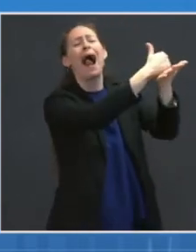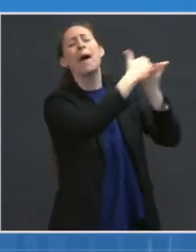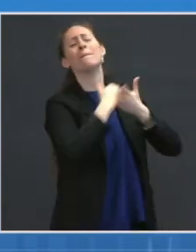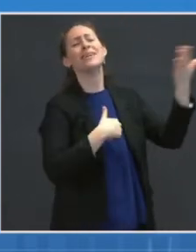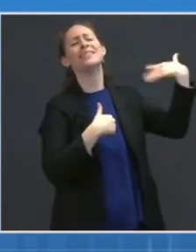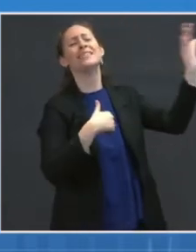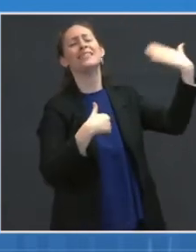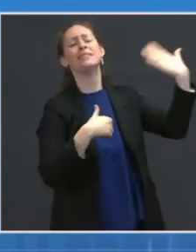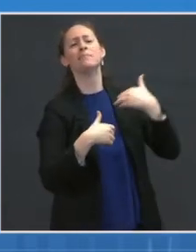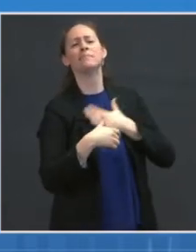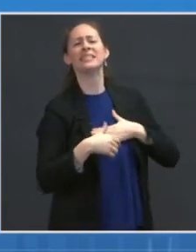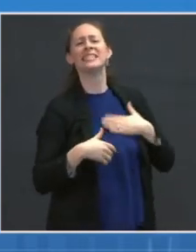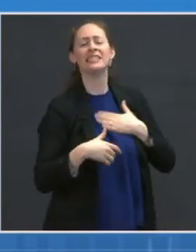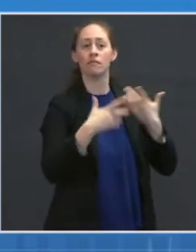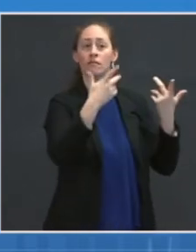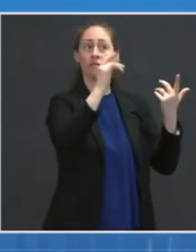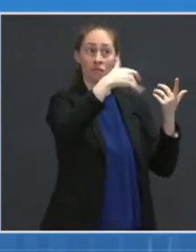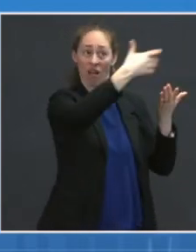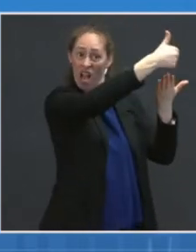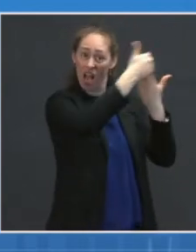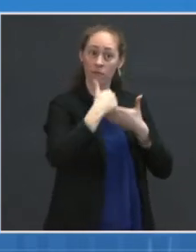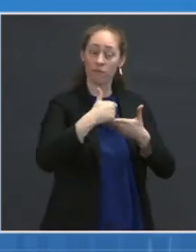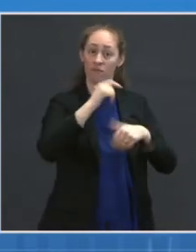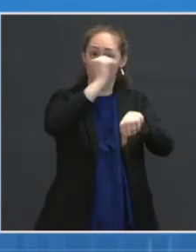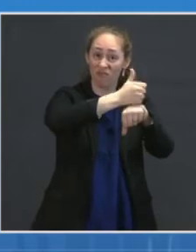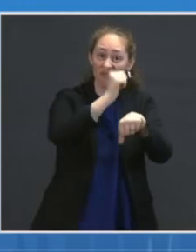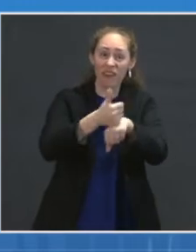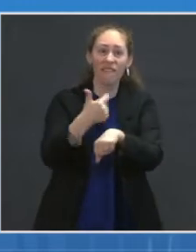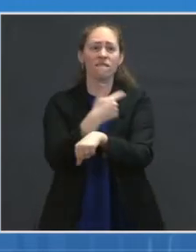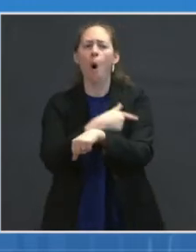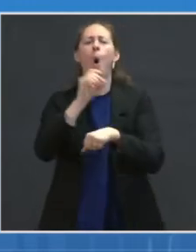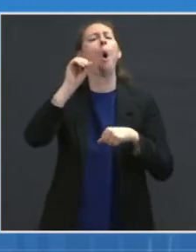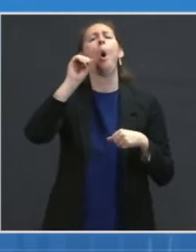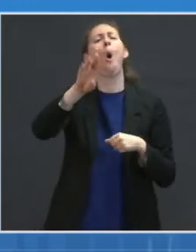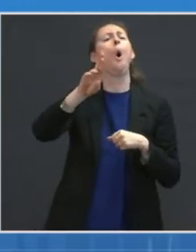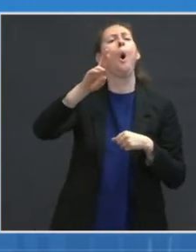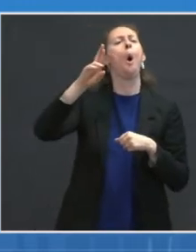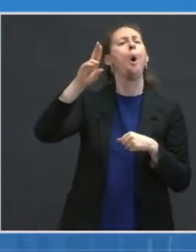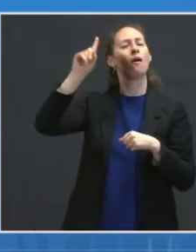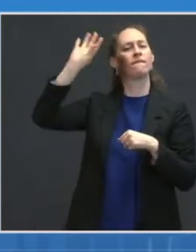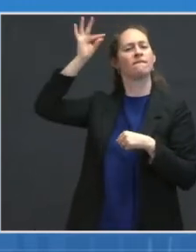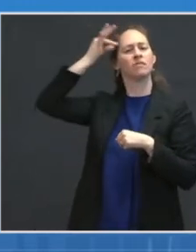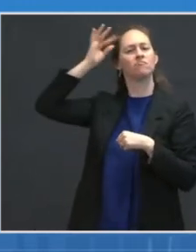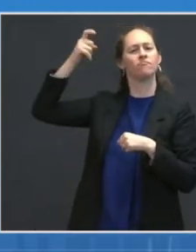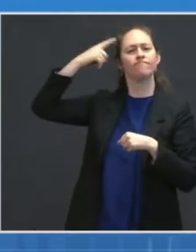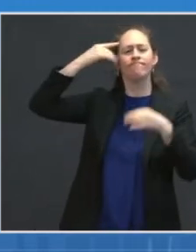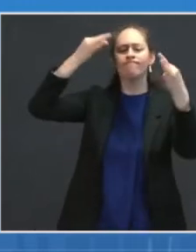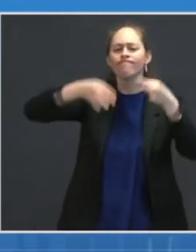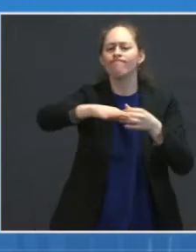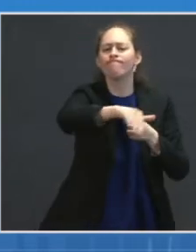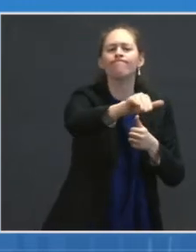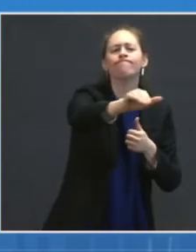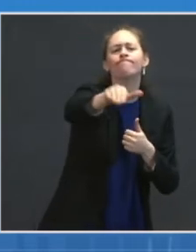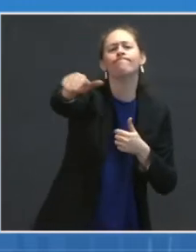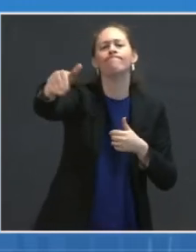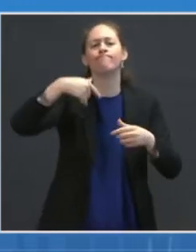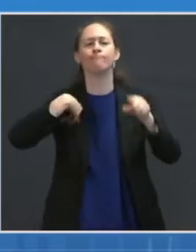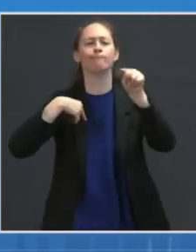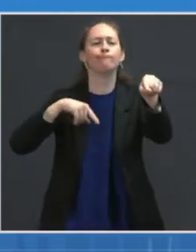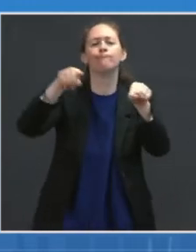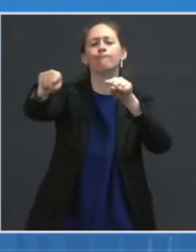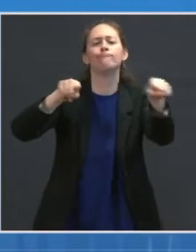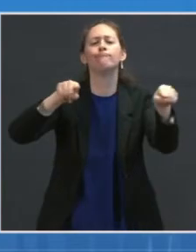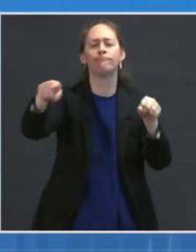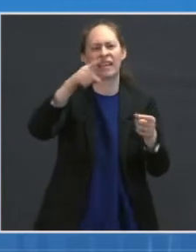in and set up a FEMA site? How much is this you going to the states and saying, hey, it looks like you need some help here, or